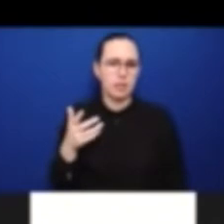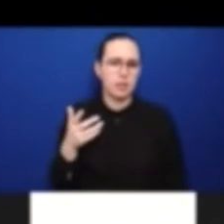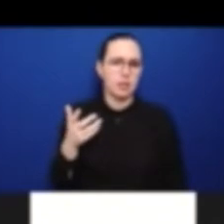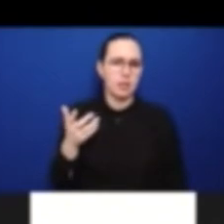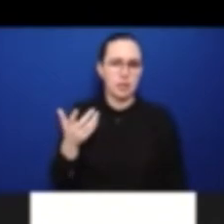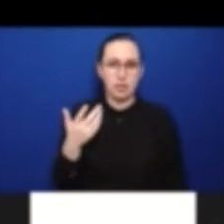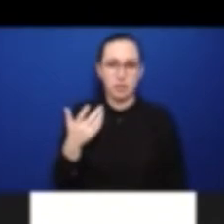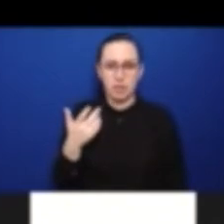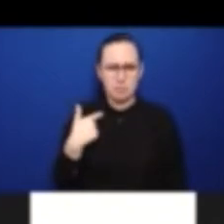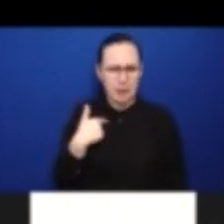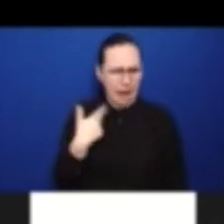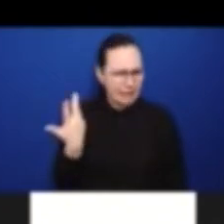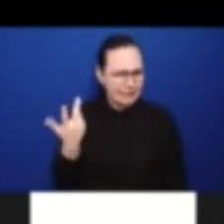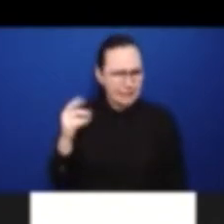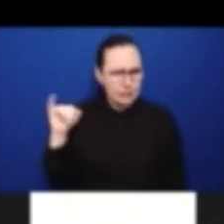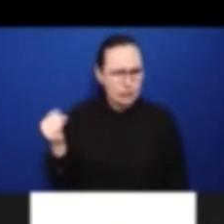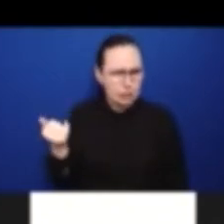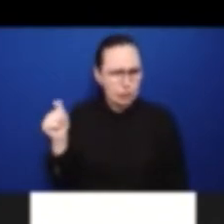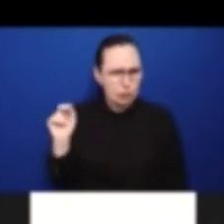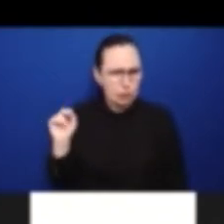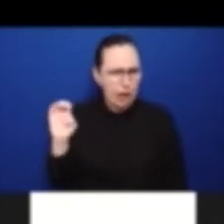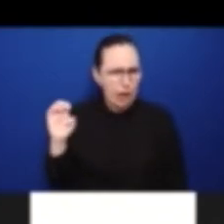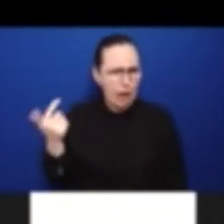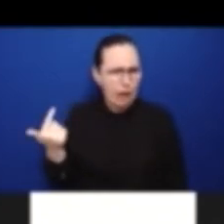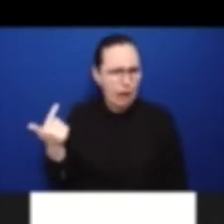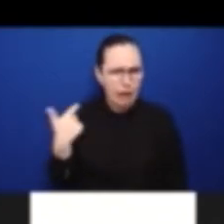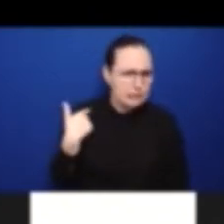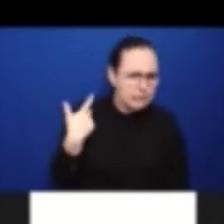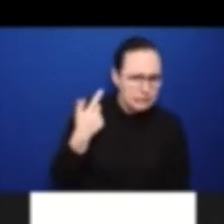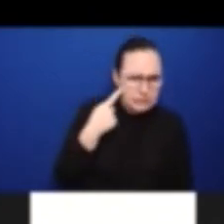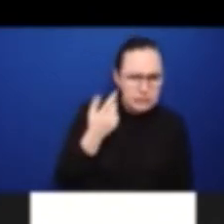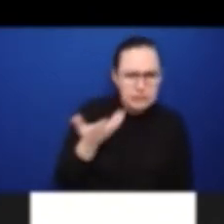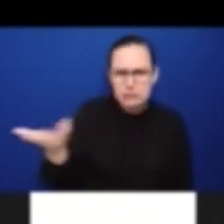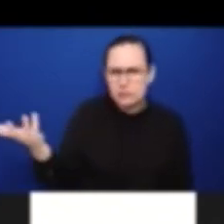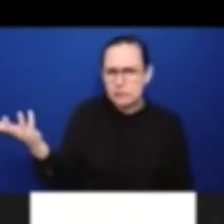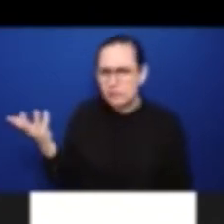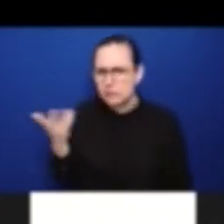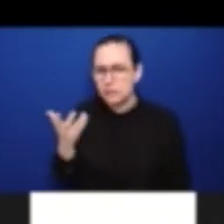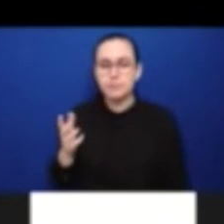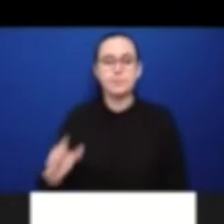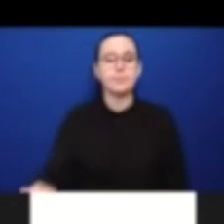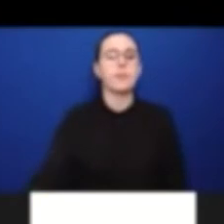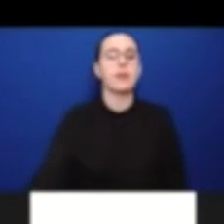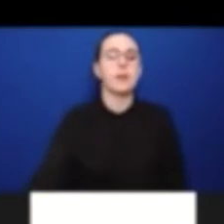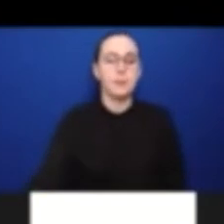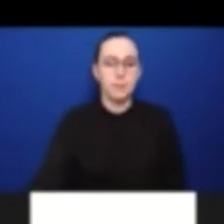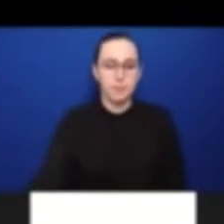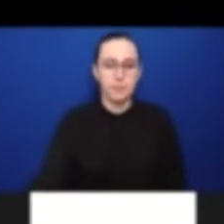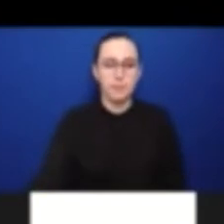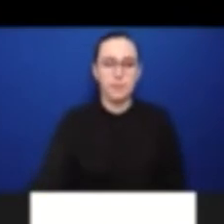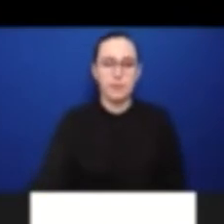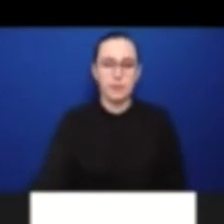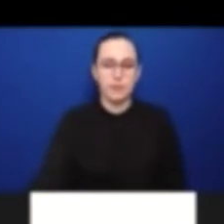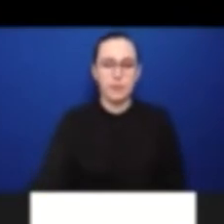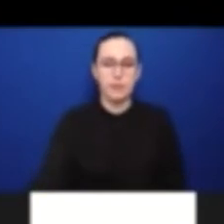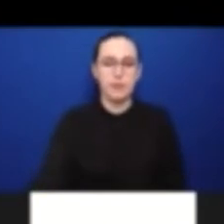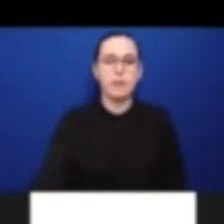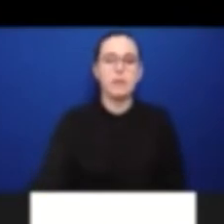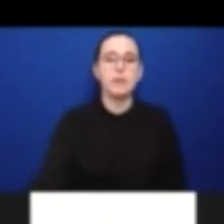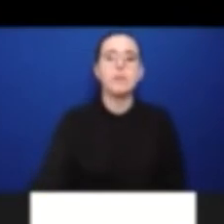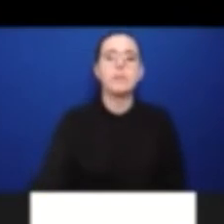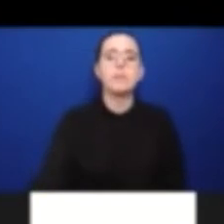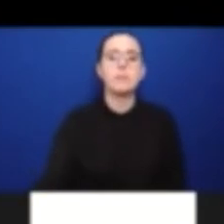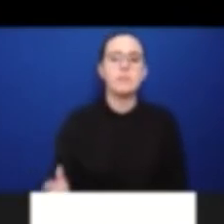okay. But Andrew, I will say this, I don't get a lot of your time these last 15 years or so. So I